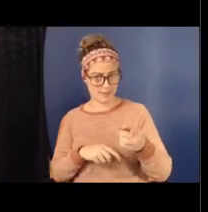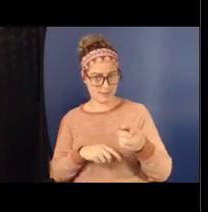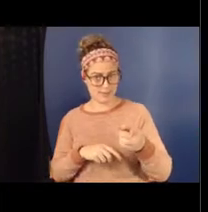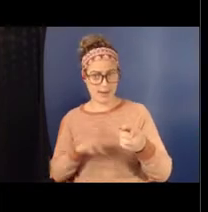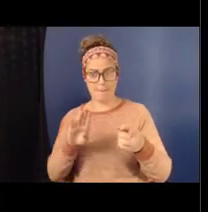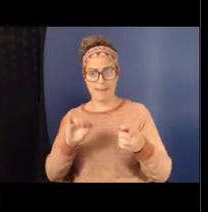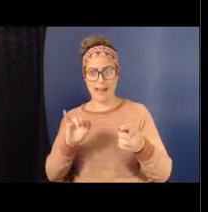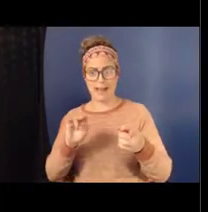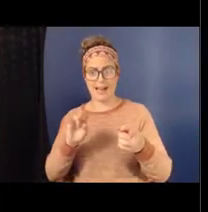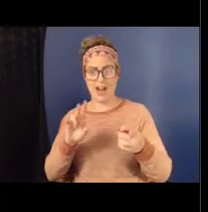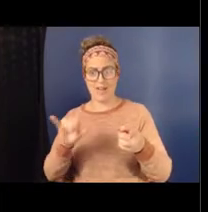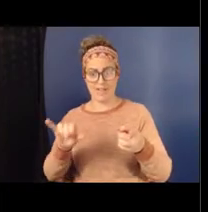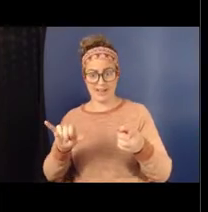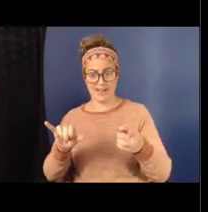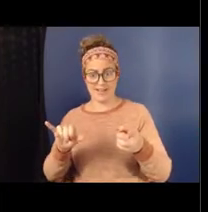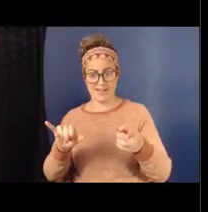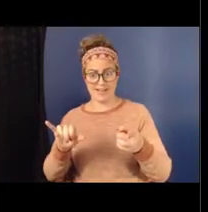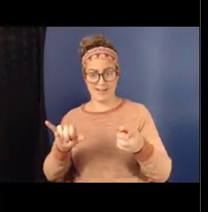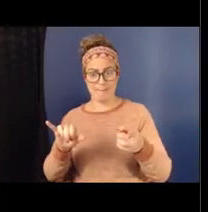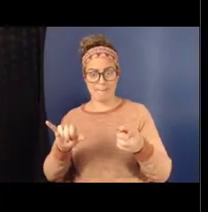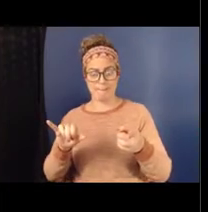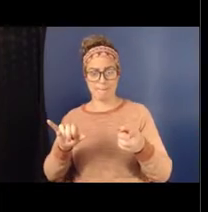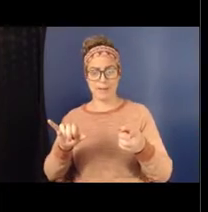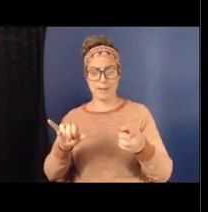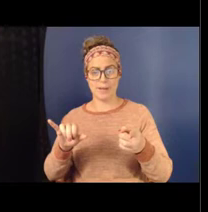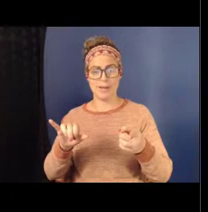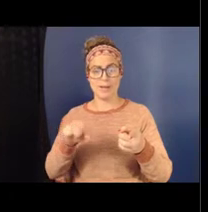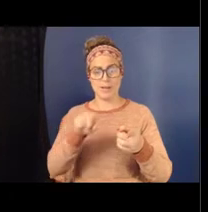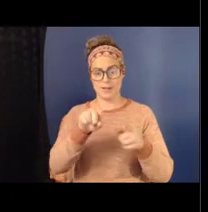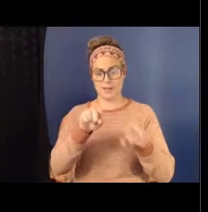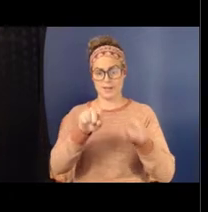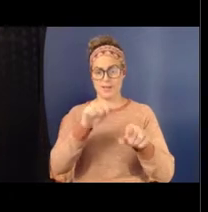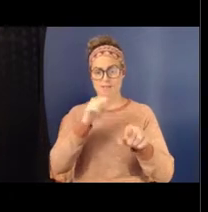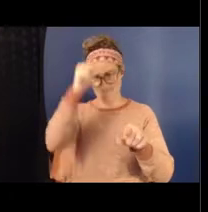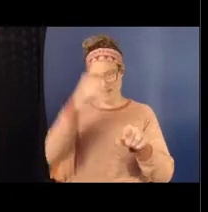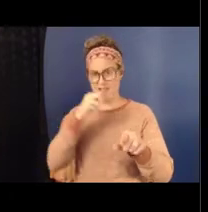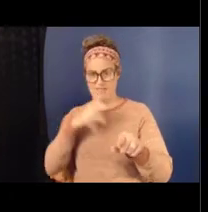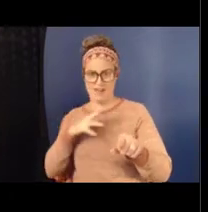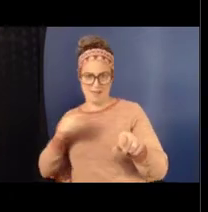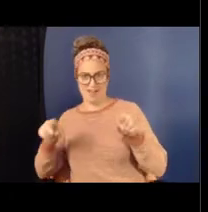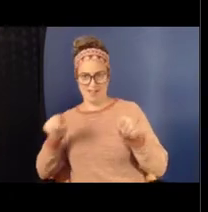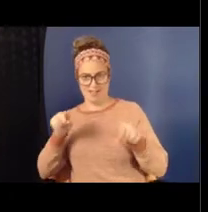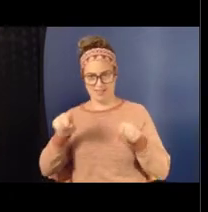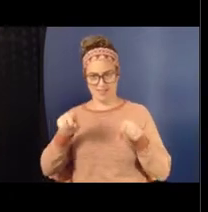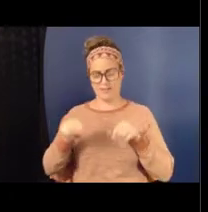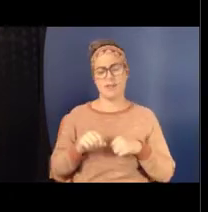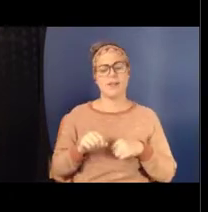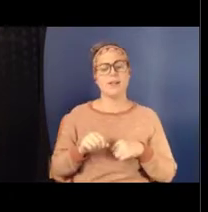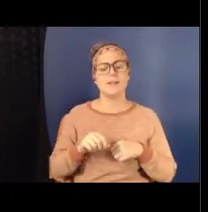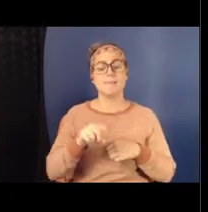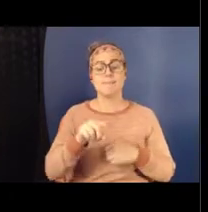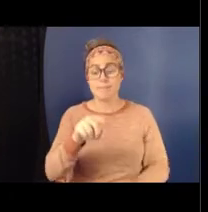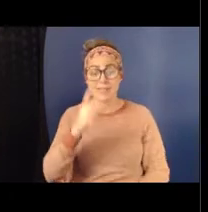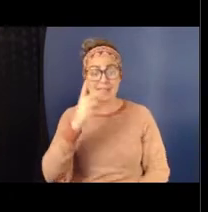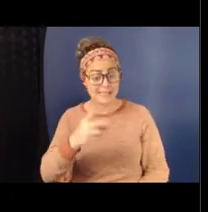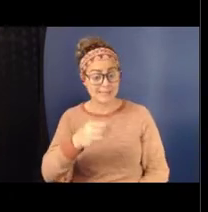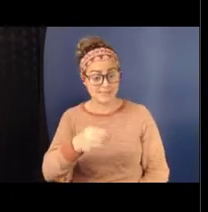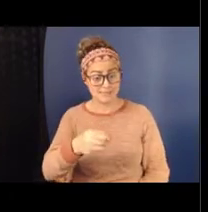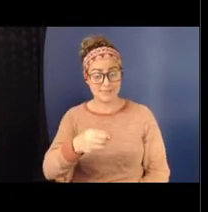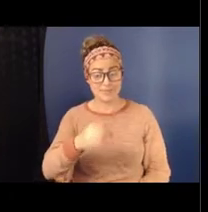ask non-binary back in the study, but 12% report engaging in high rates of bullying on a regular basis.